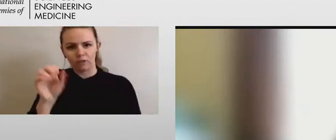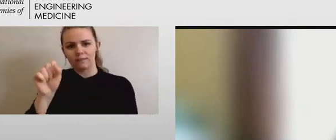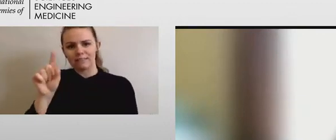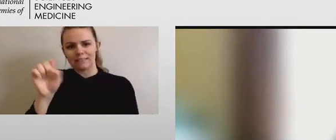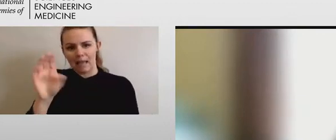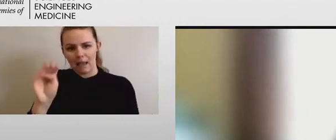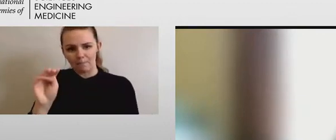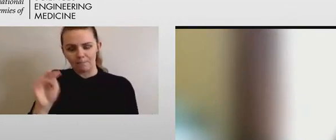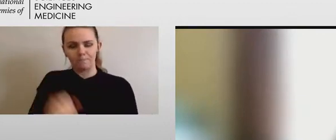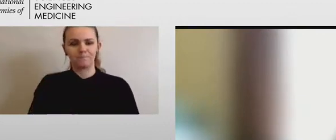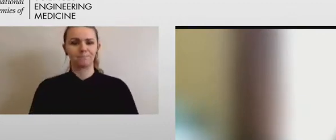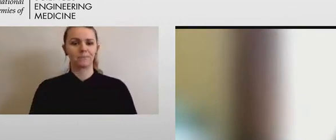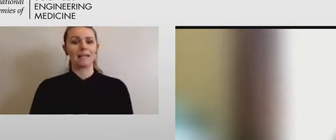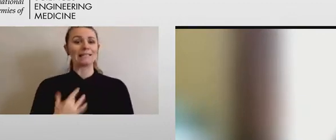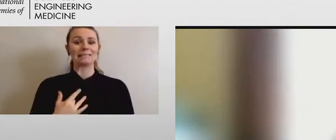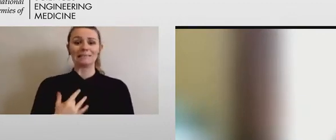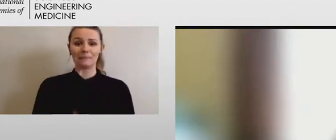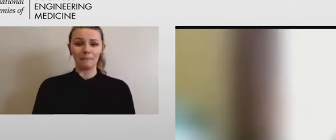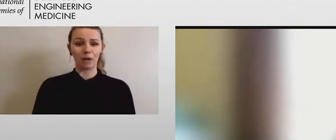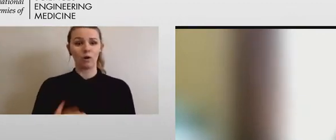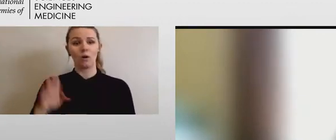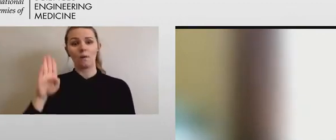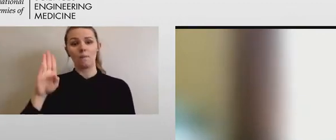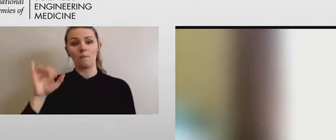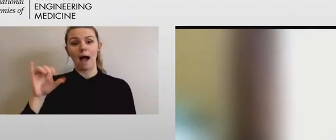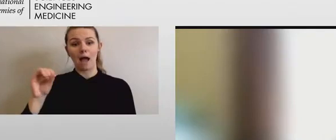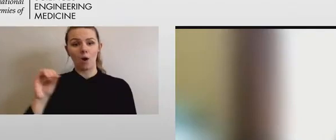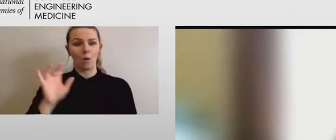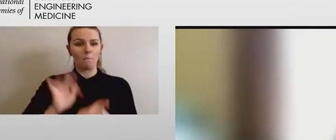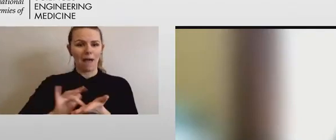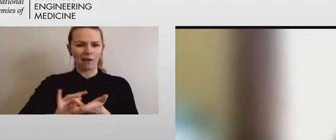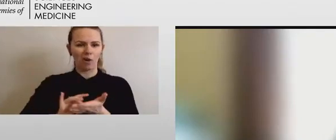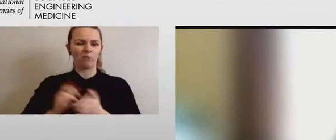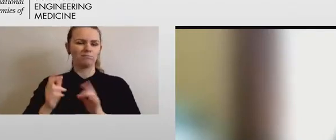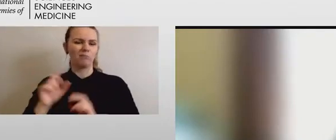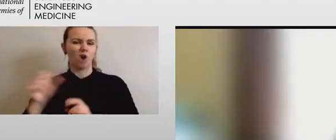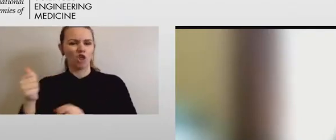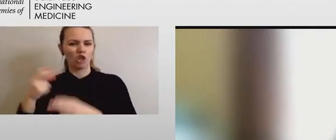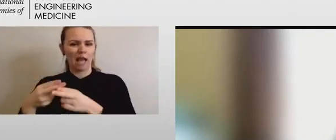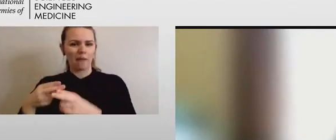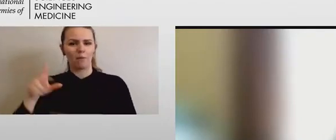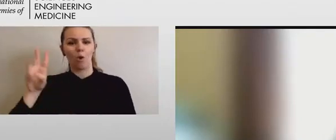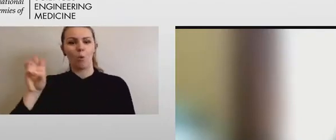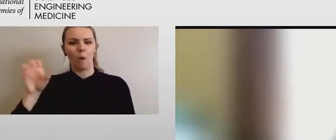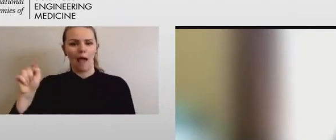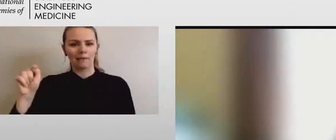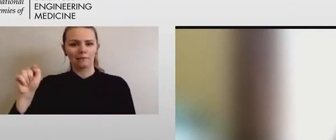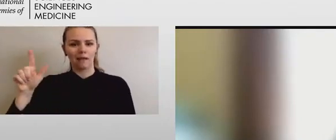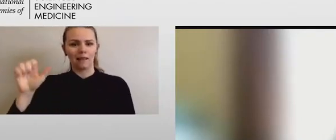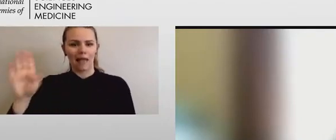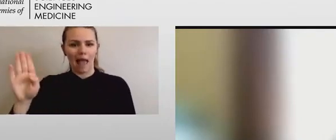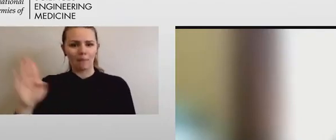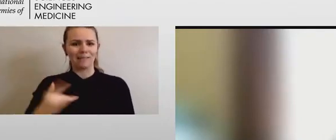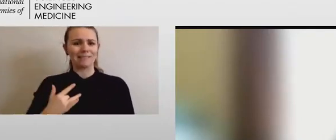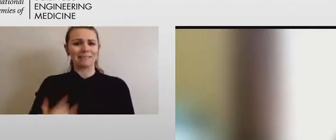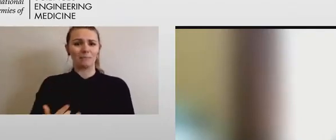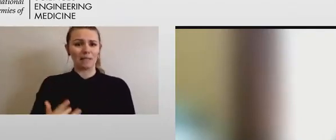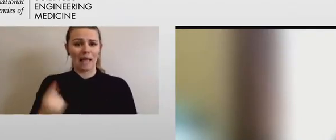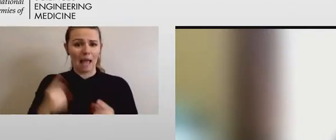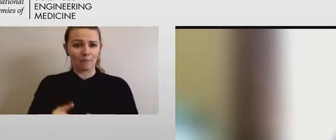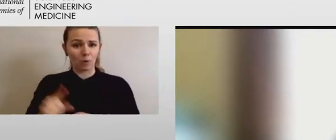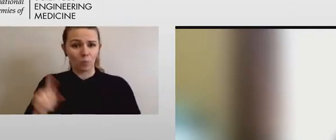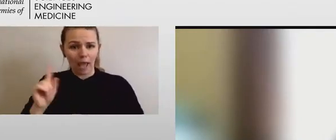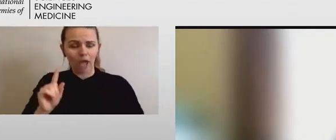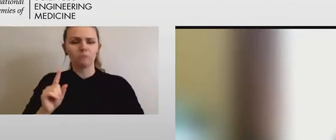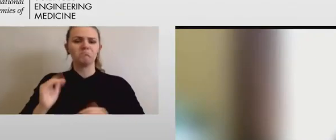or wet labs are pervasive throughout secondary and post-secondary educational institutions and research